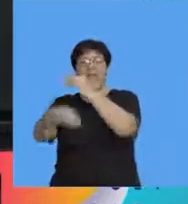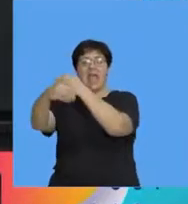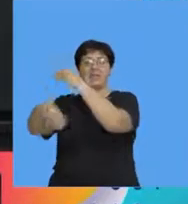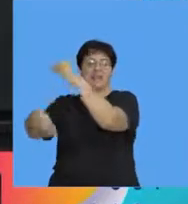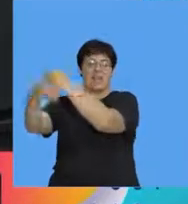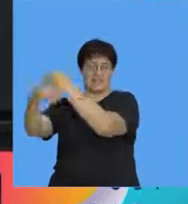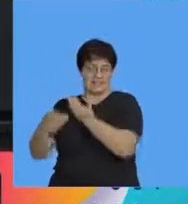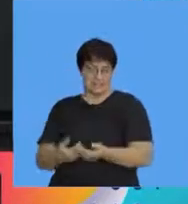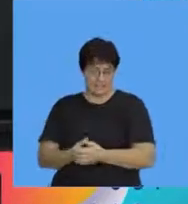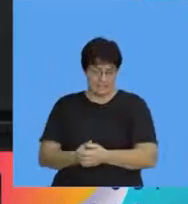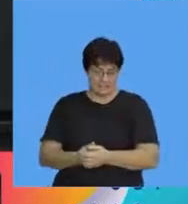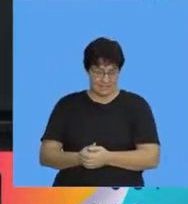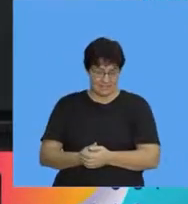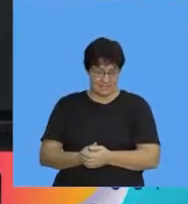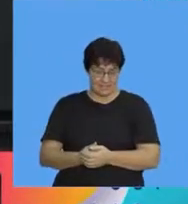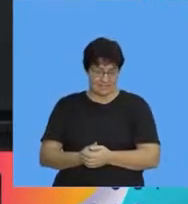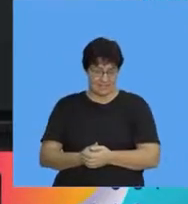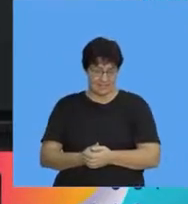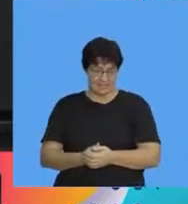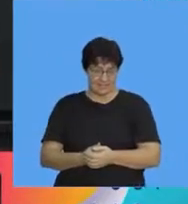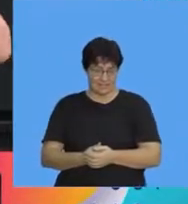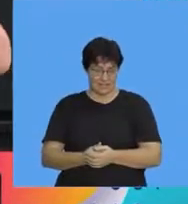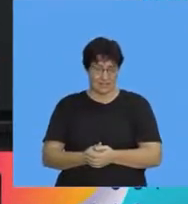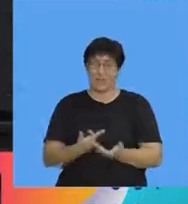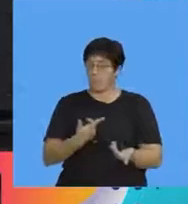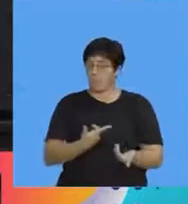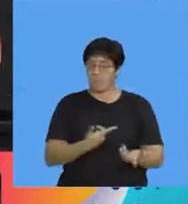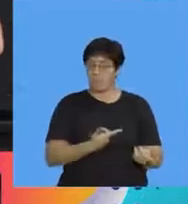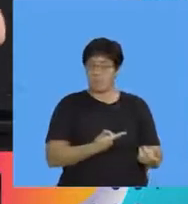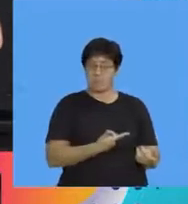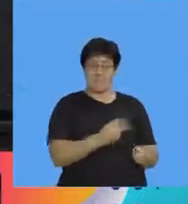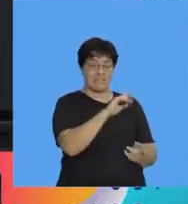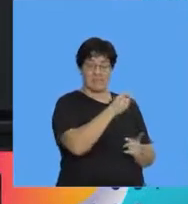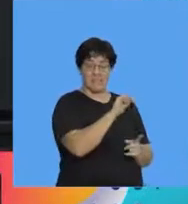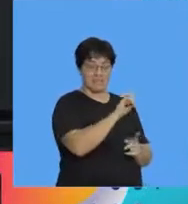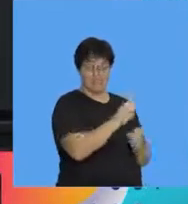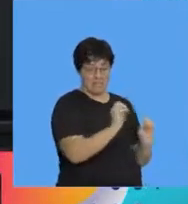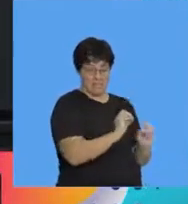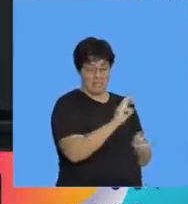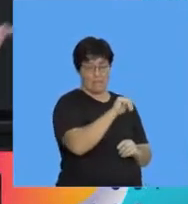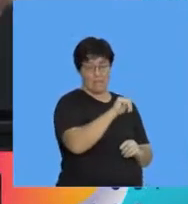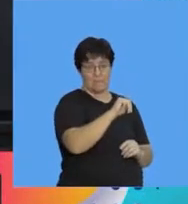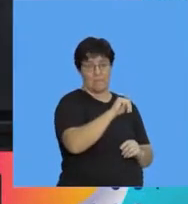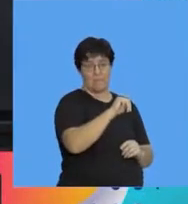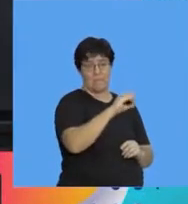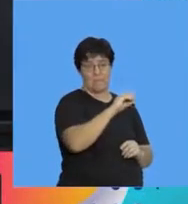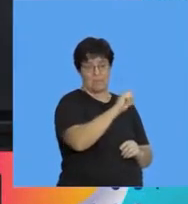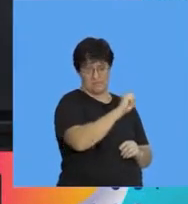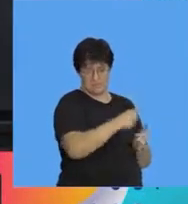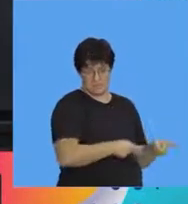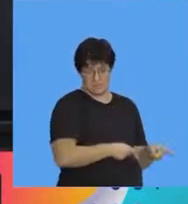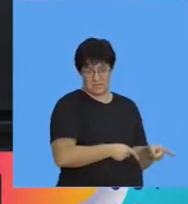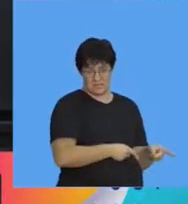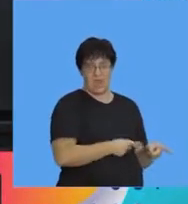another feature came to be so ours was no vascular tissue moss okay simple